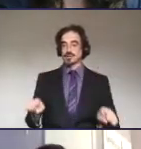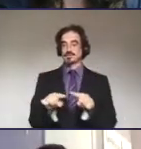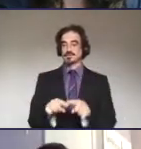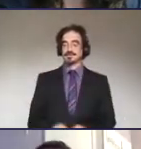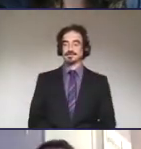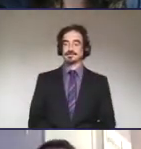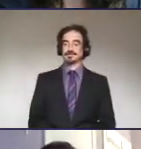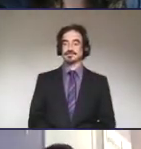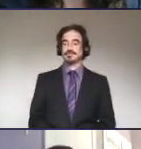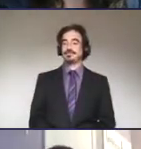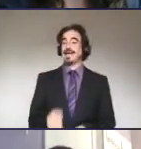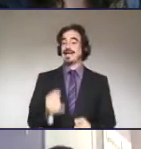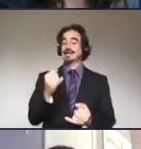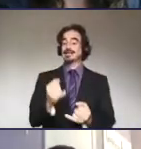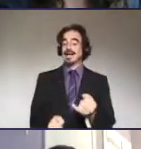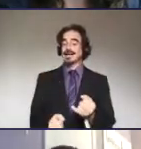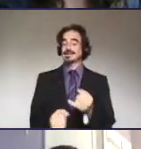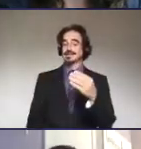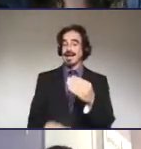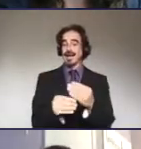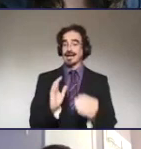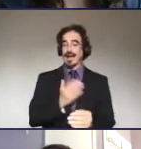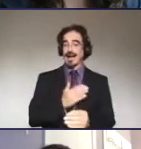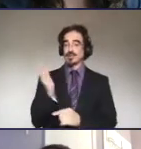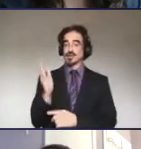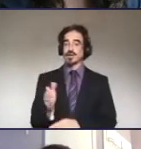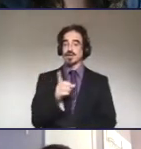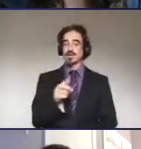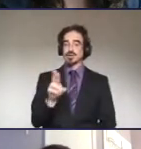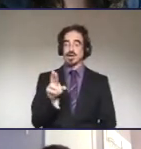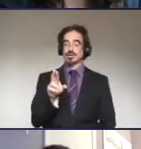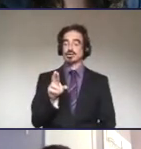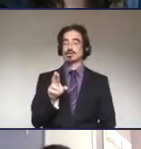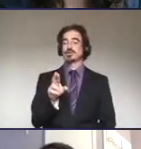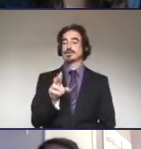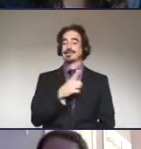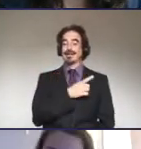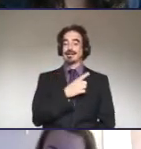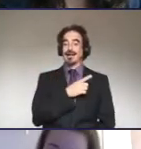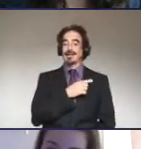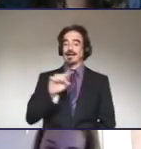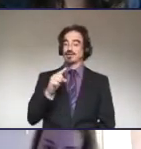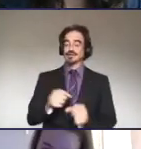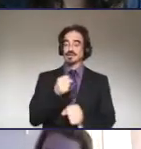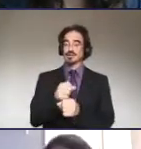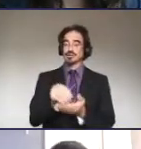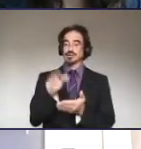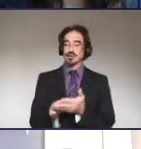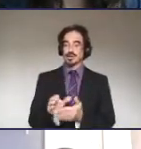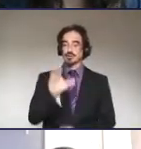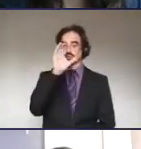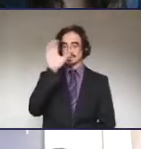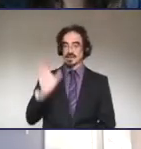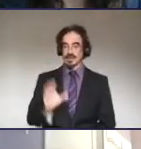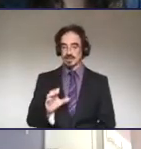And last but not least, I would like to introduce our speakers, Dr. Danielle Rasteter and first-year student Christina Wetzel. First, Dr.